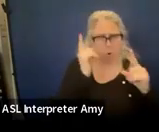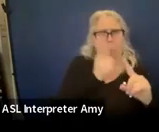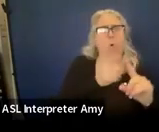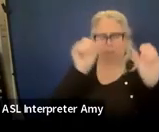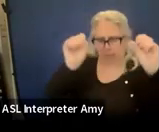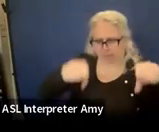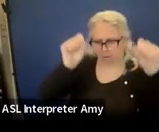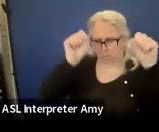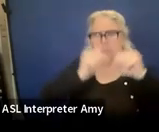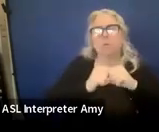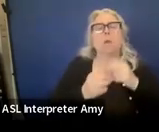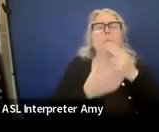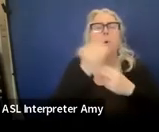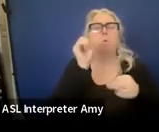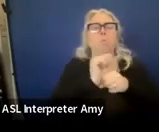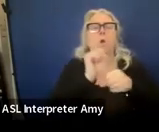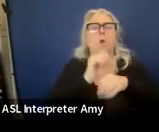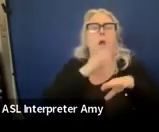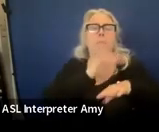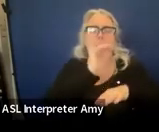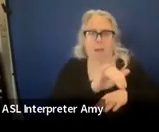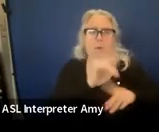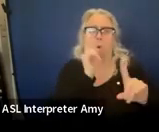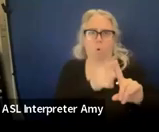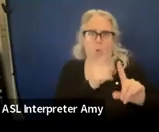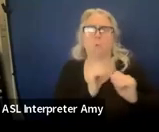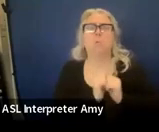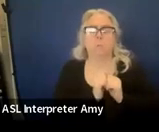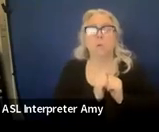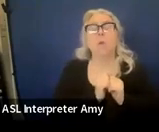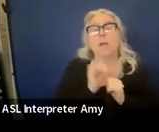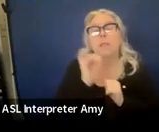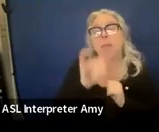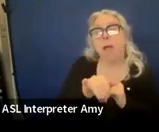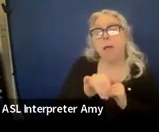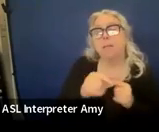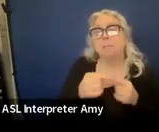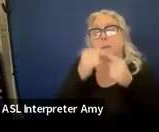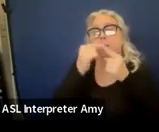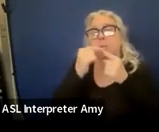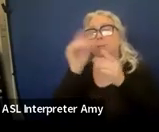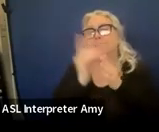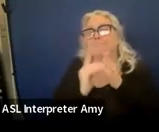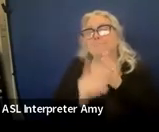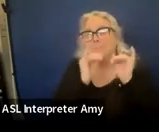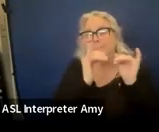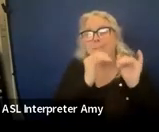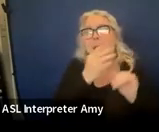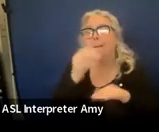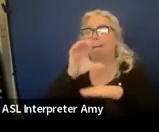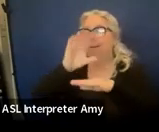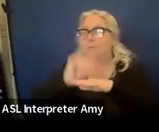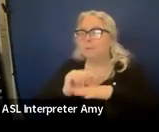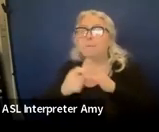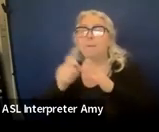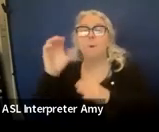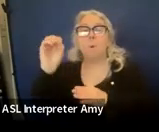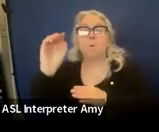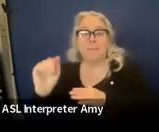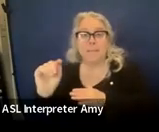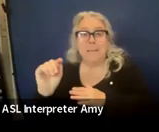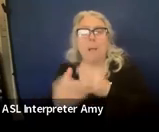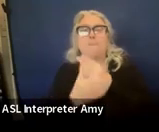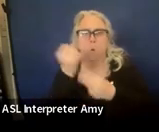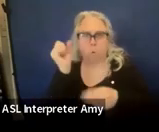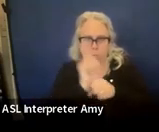and you can both work on that. So here, there's specially designed instruction and consult from an occupational therapist. And they're